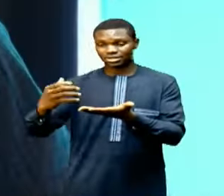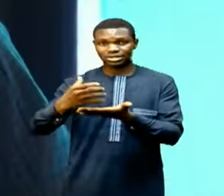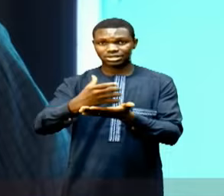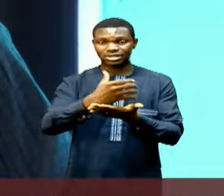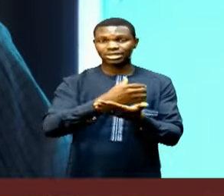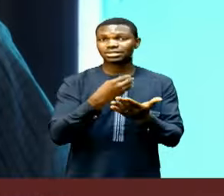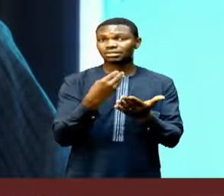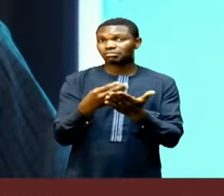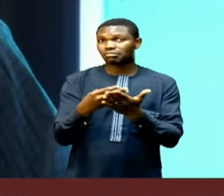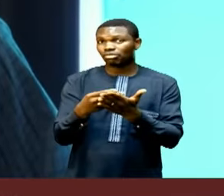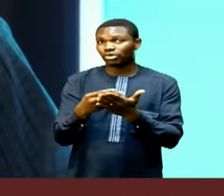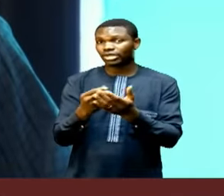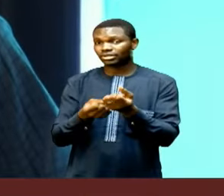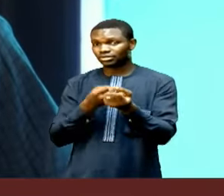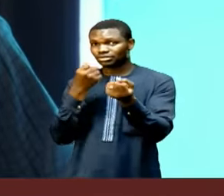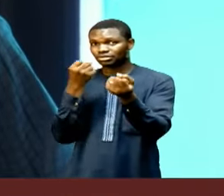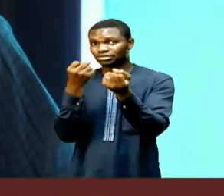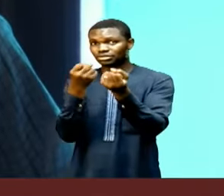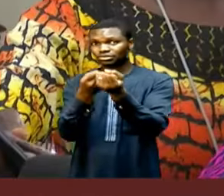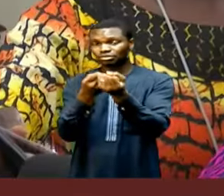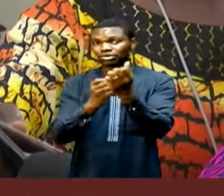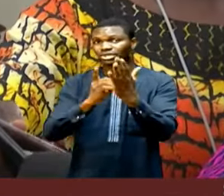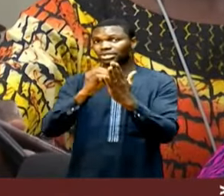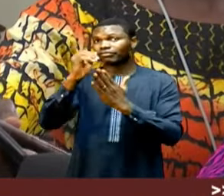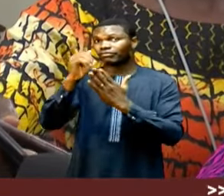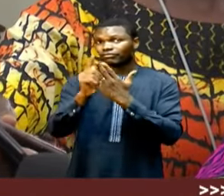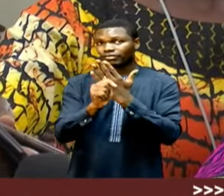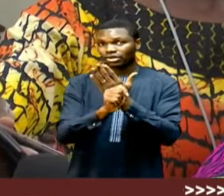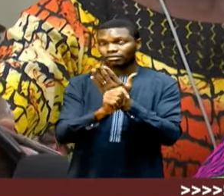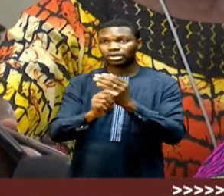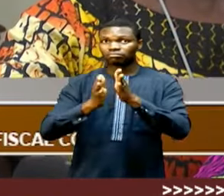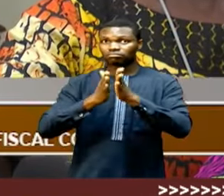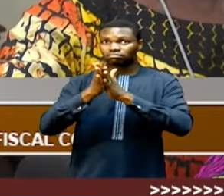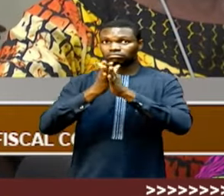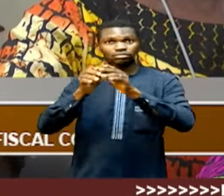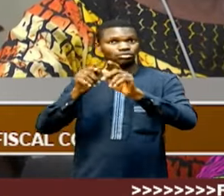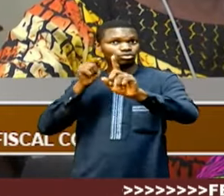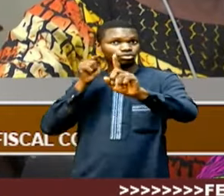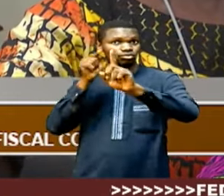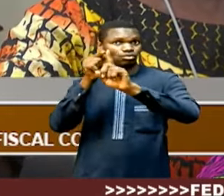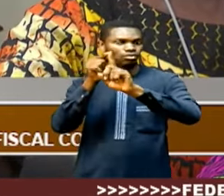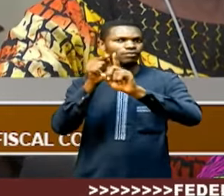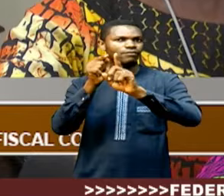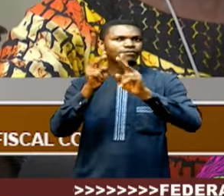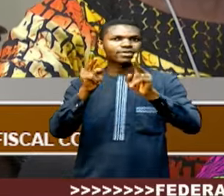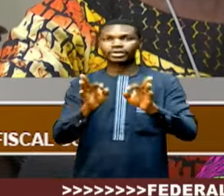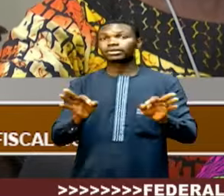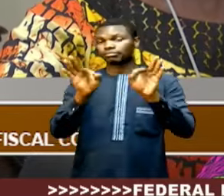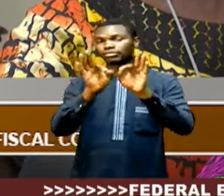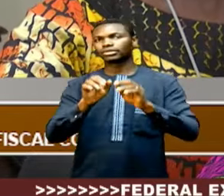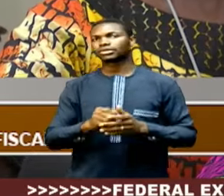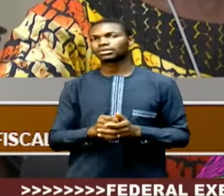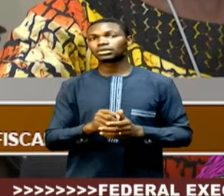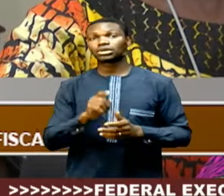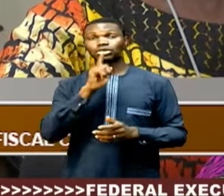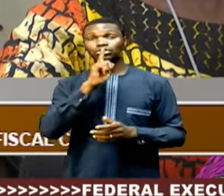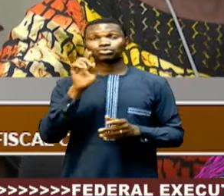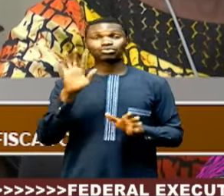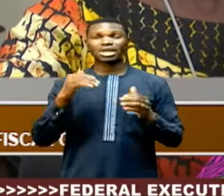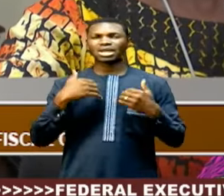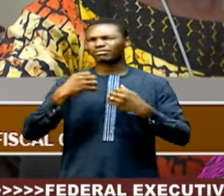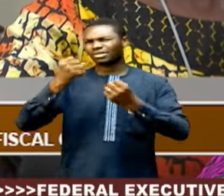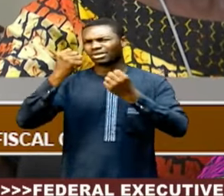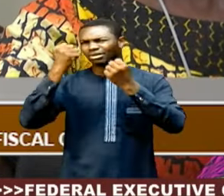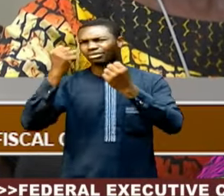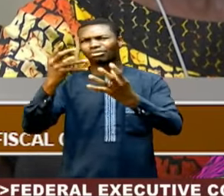towards the actualization of developmental aspirations. is that we still have quite a lot